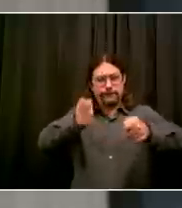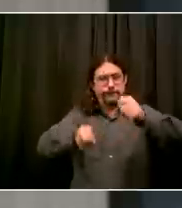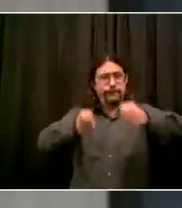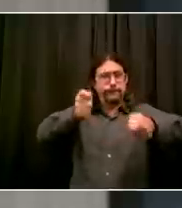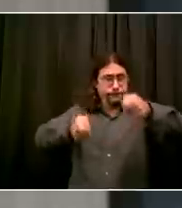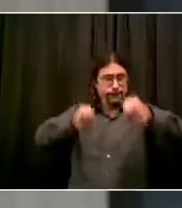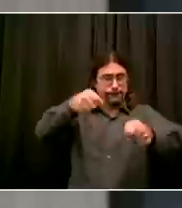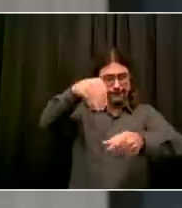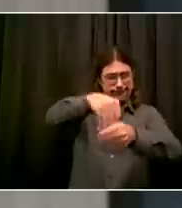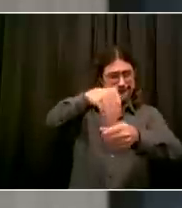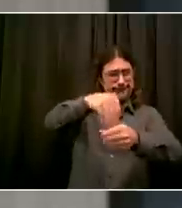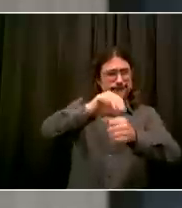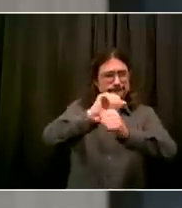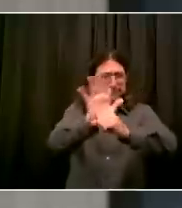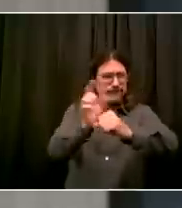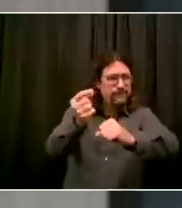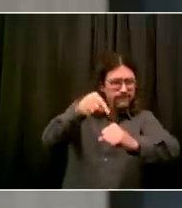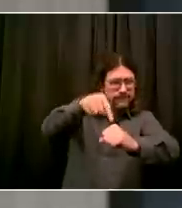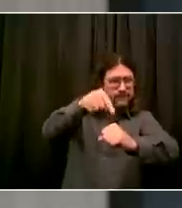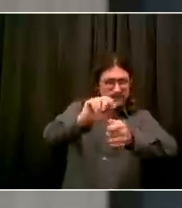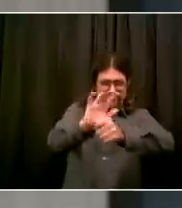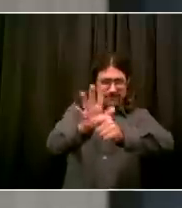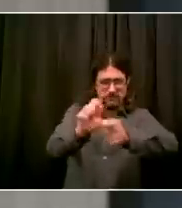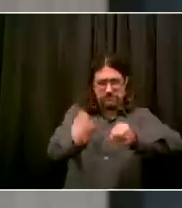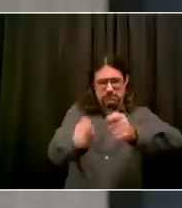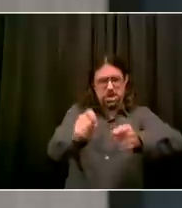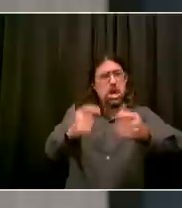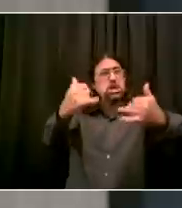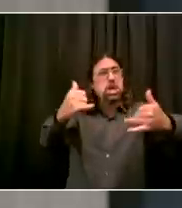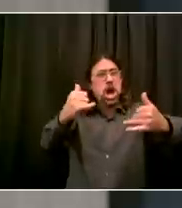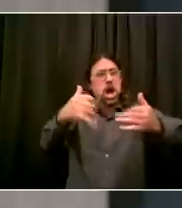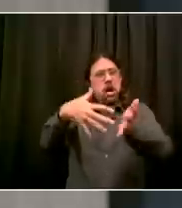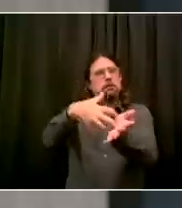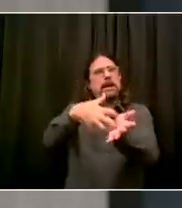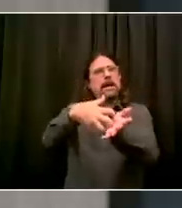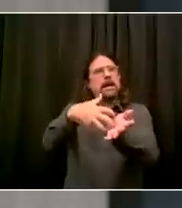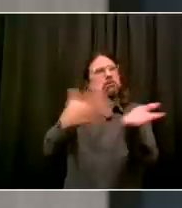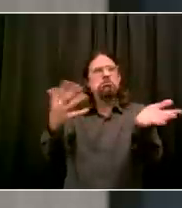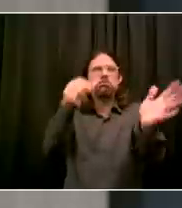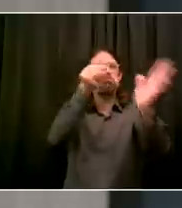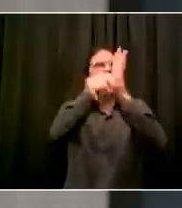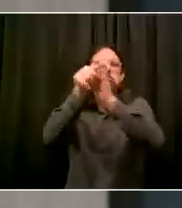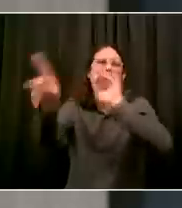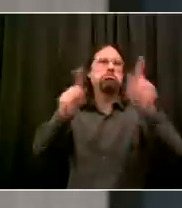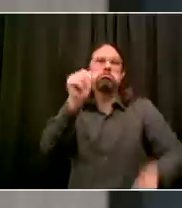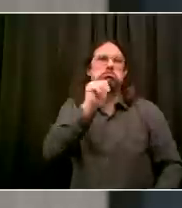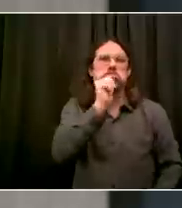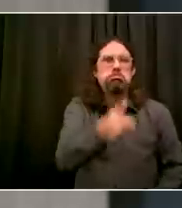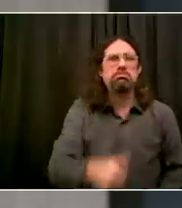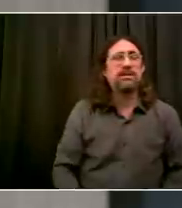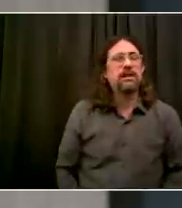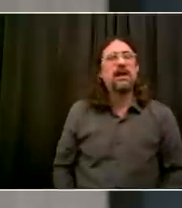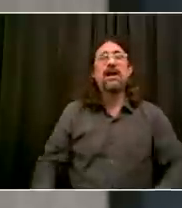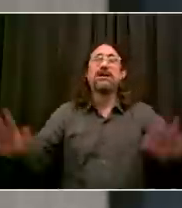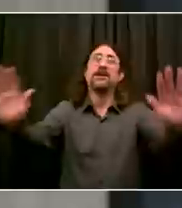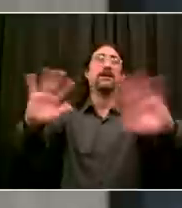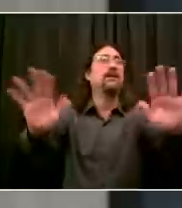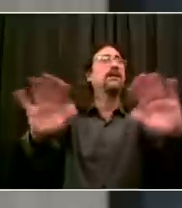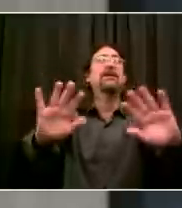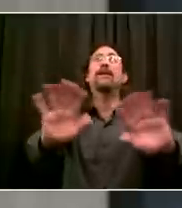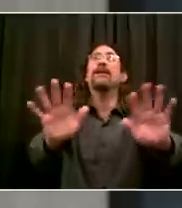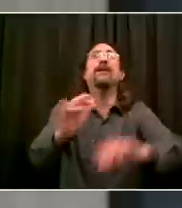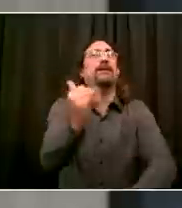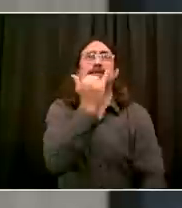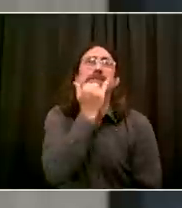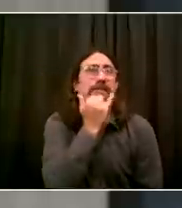of sick people who are very disabled. So the, while the COVID cases are somewhat younger, but as sadly